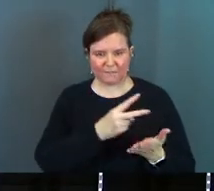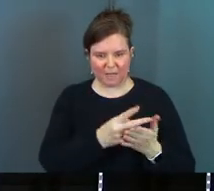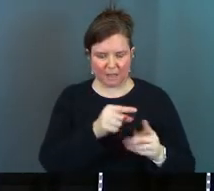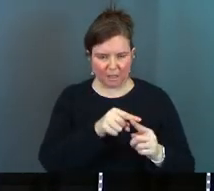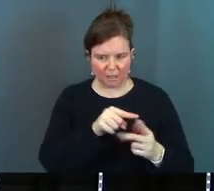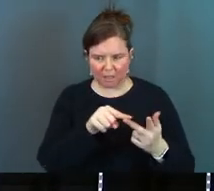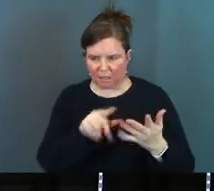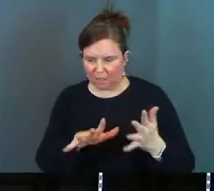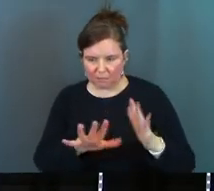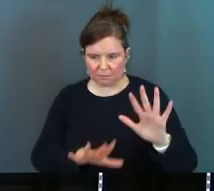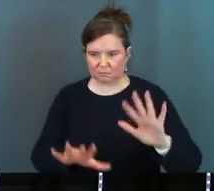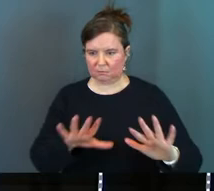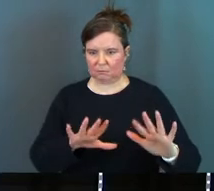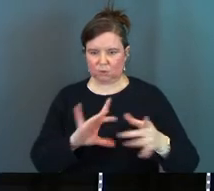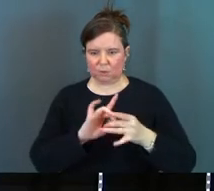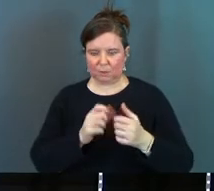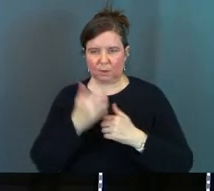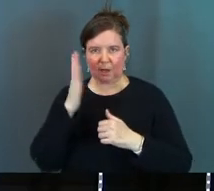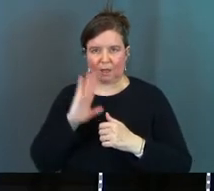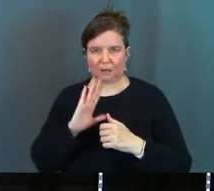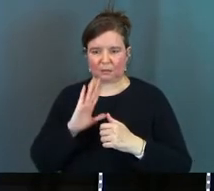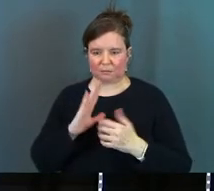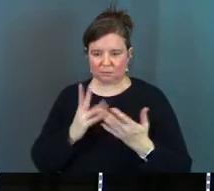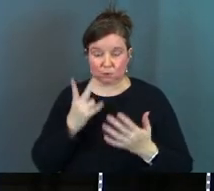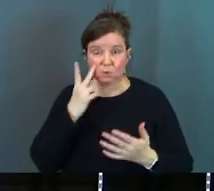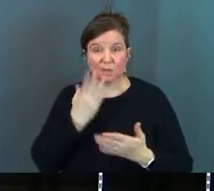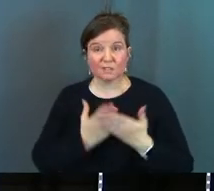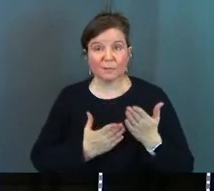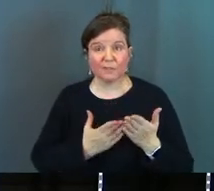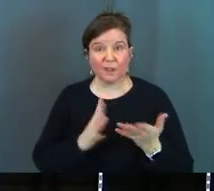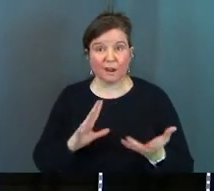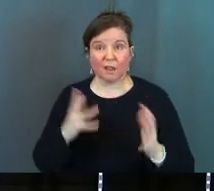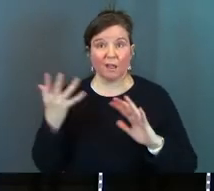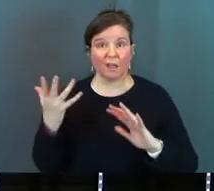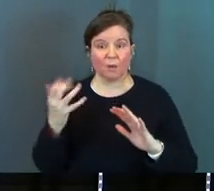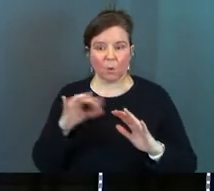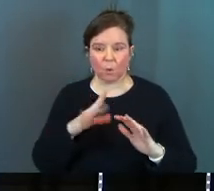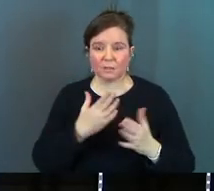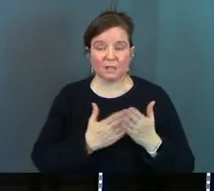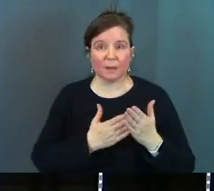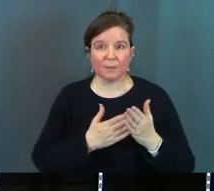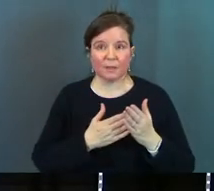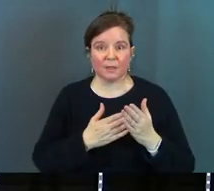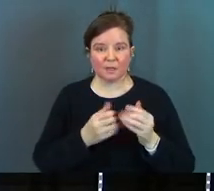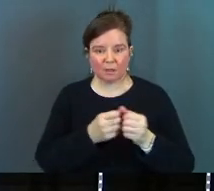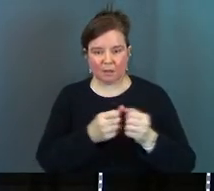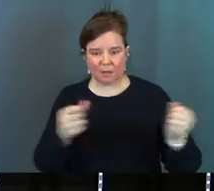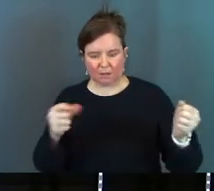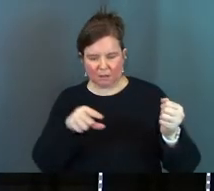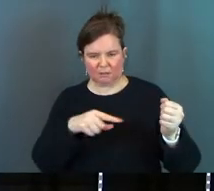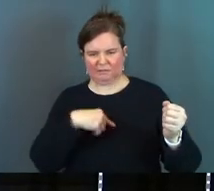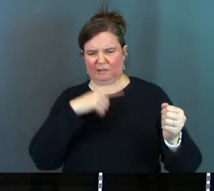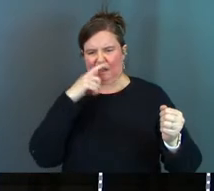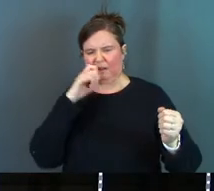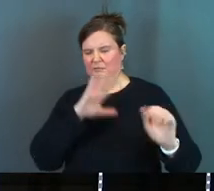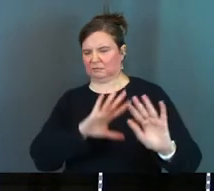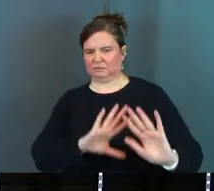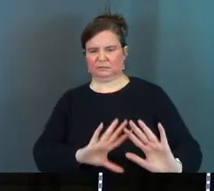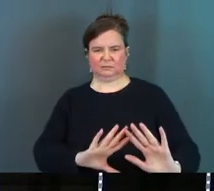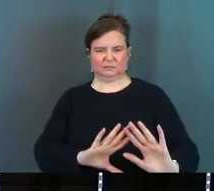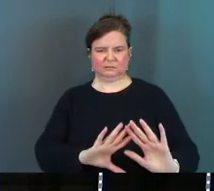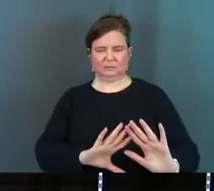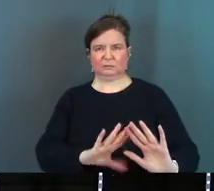fail already in your relationship with God you saw some of that stuff fail or somebody pulled back a veil and it was ugly underneath